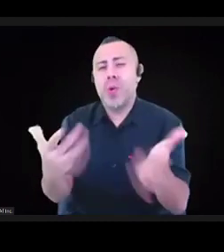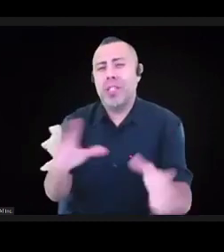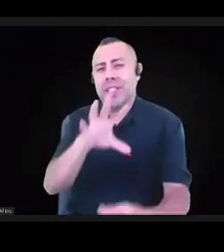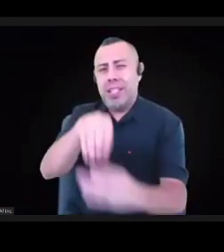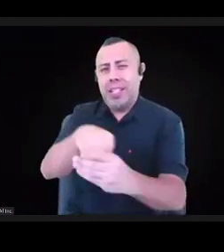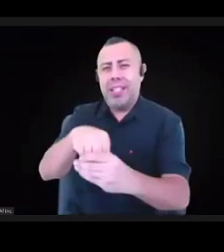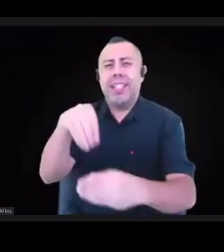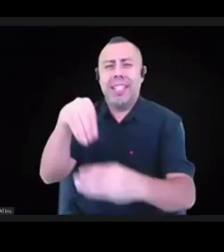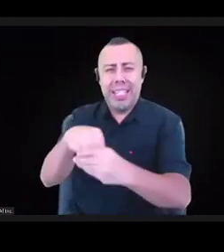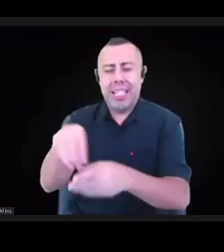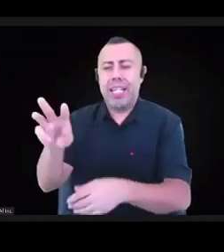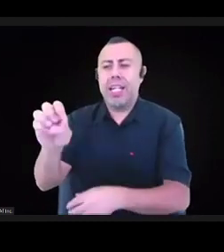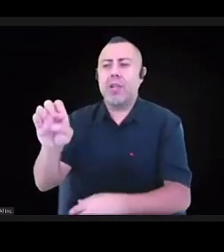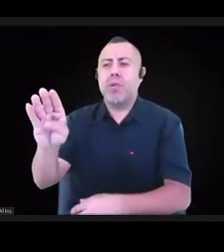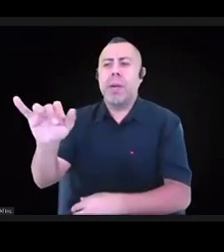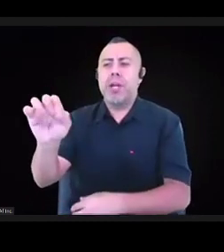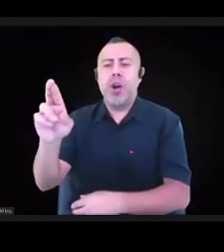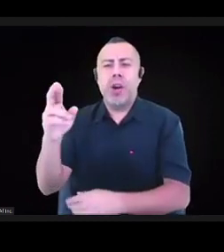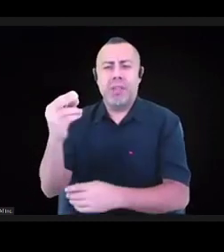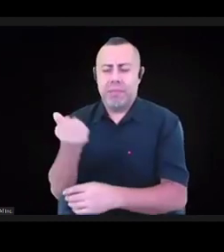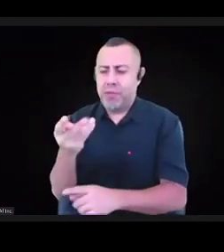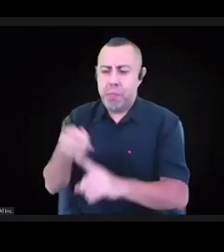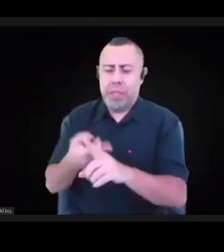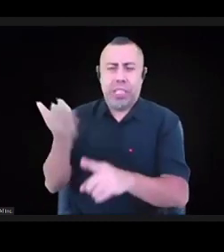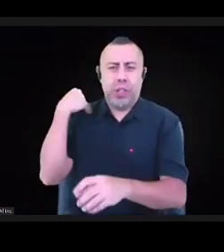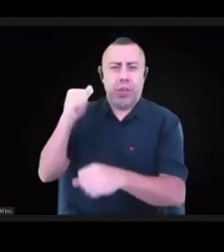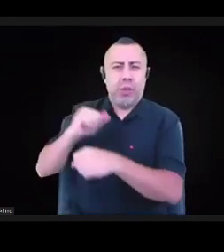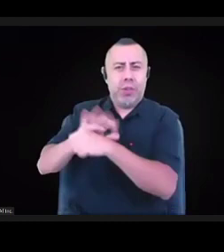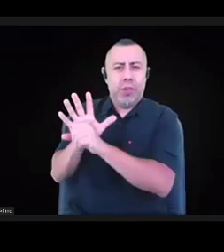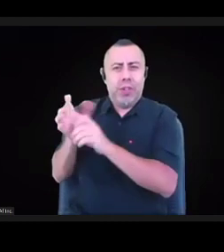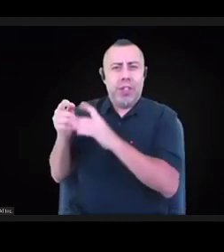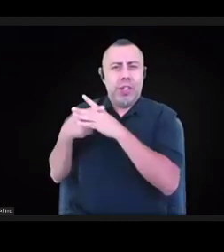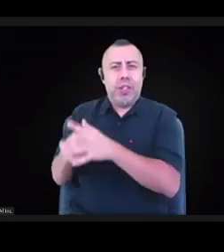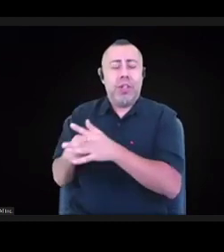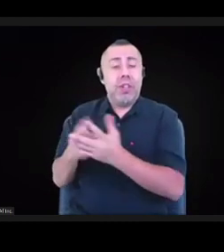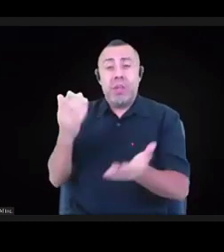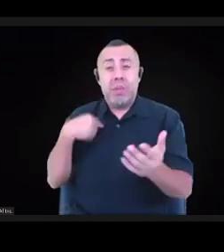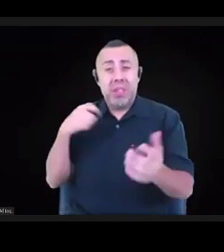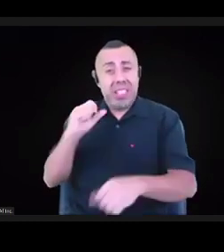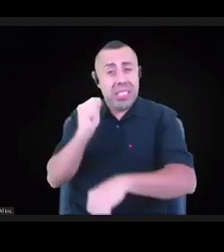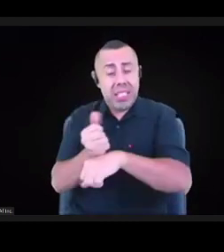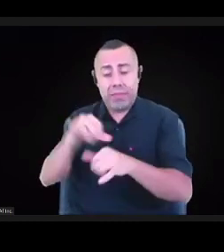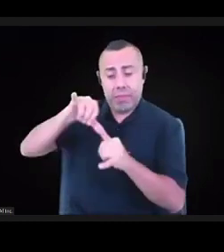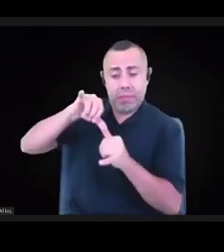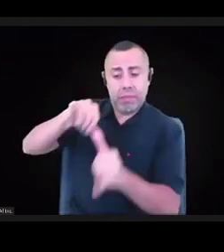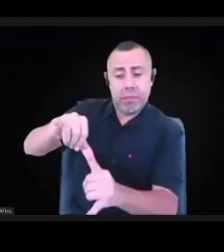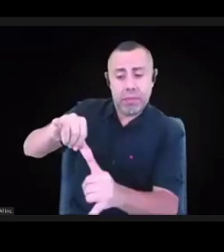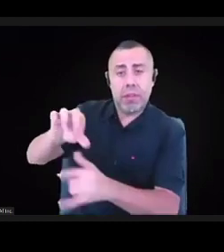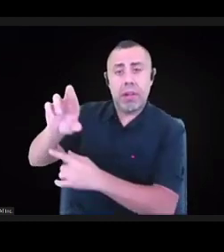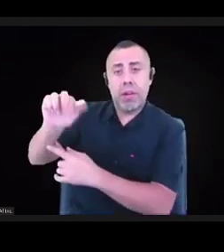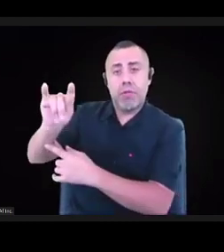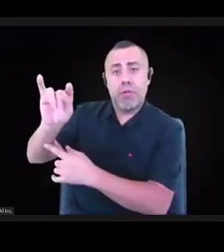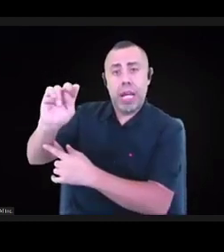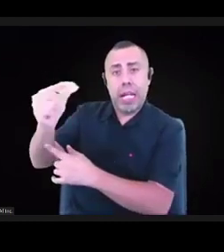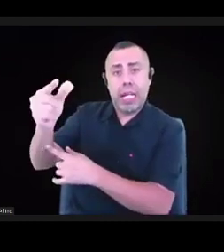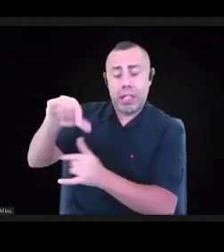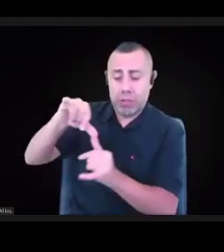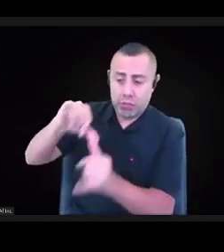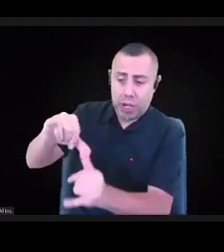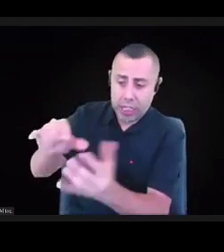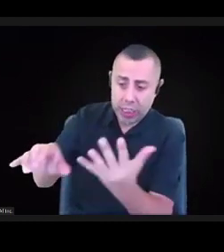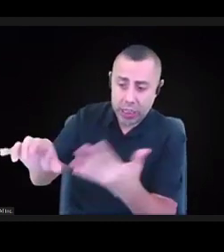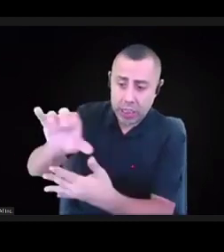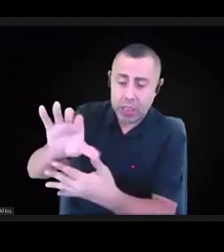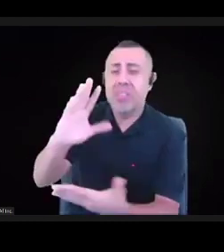whether it's specific rating criteria, whether it's new forms of evaluation that use a racial